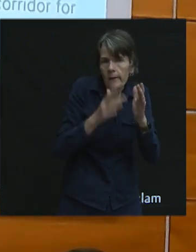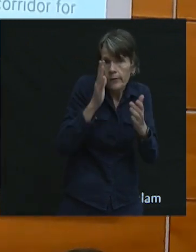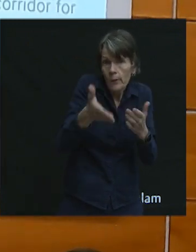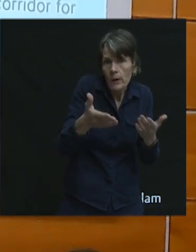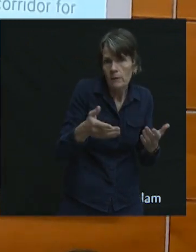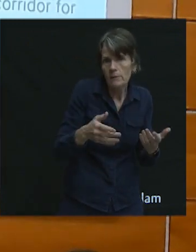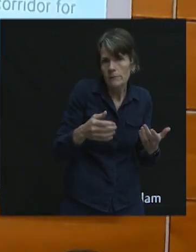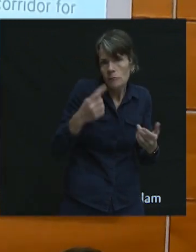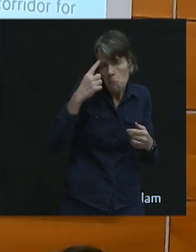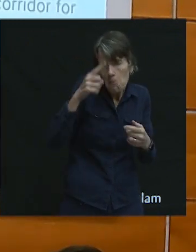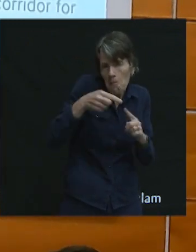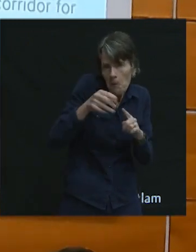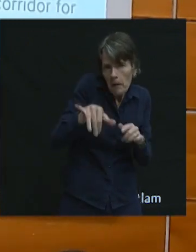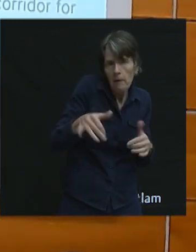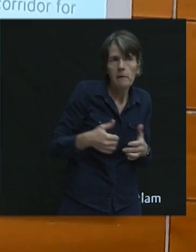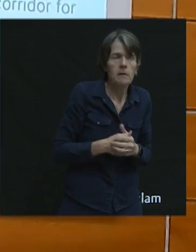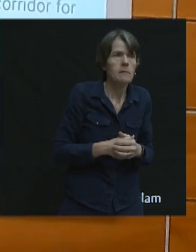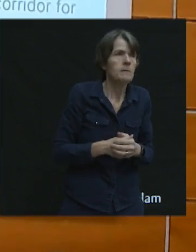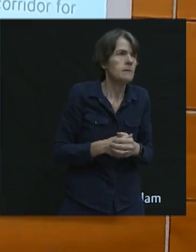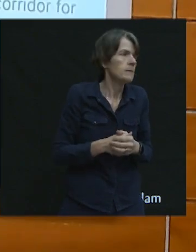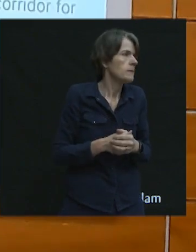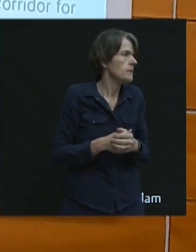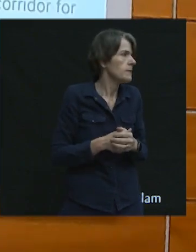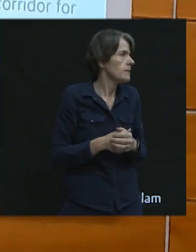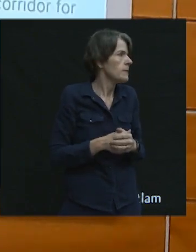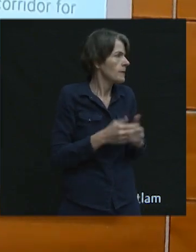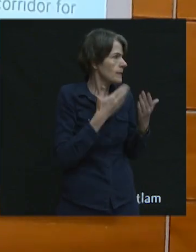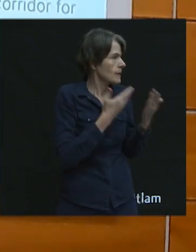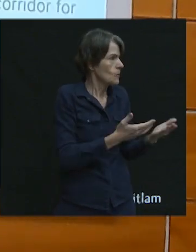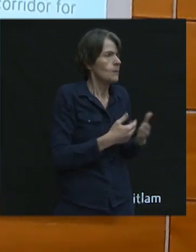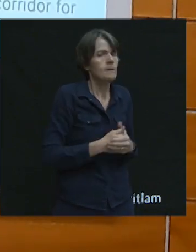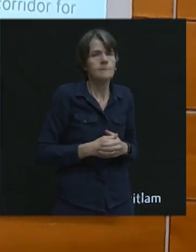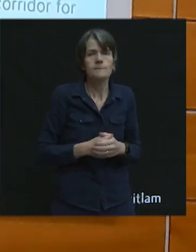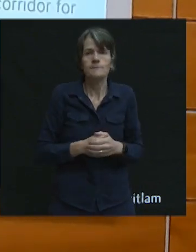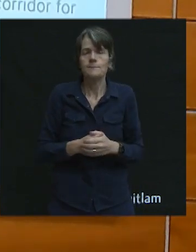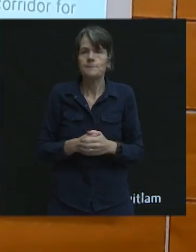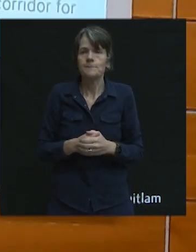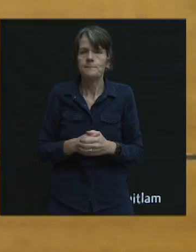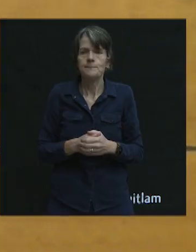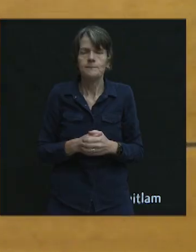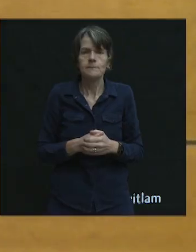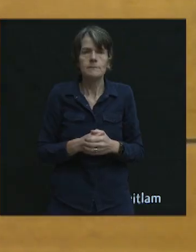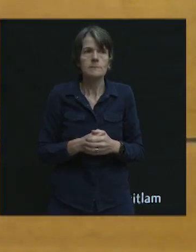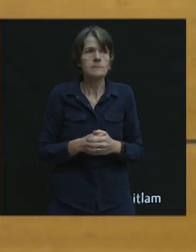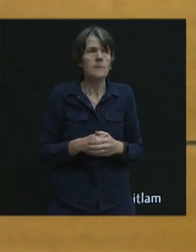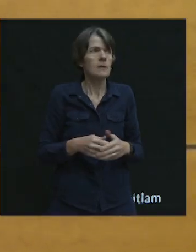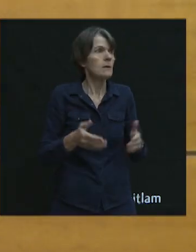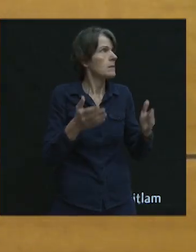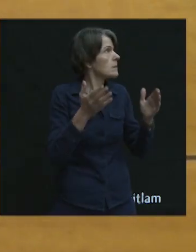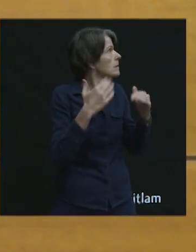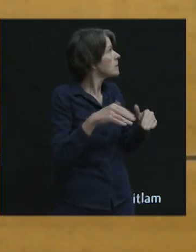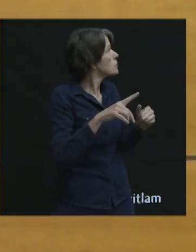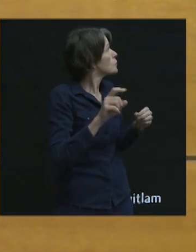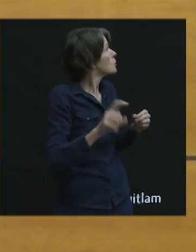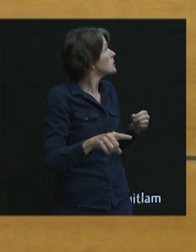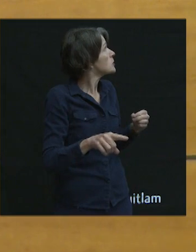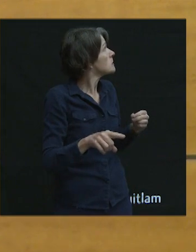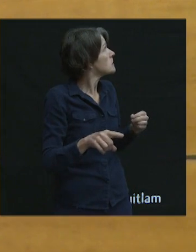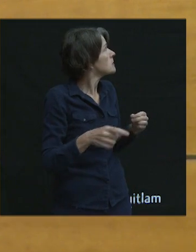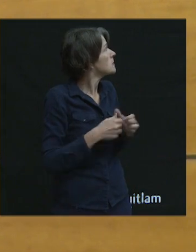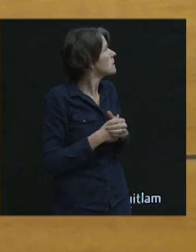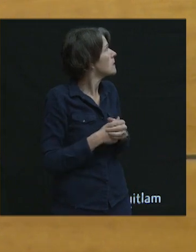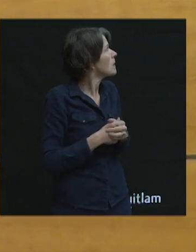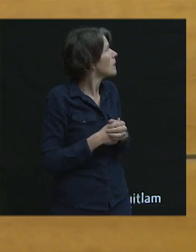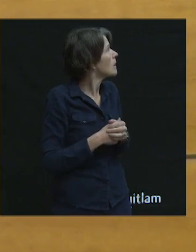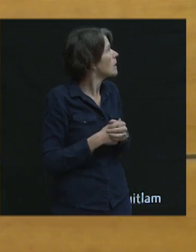a consideration for sure. Great. Great. Thank you. I think we'll just move on to the next question, which